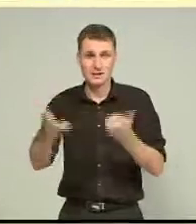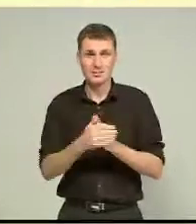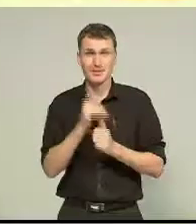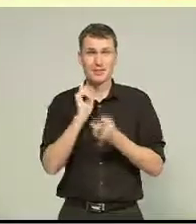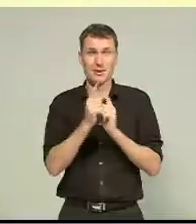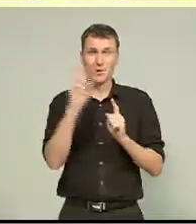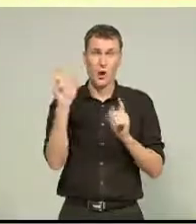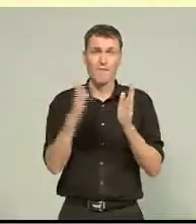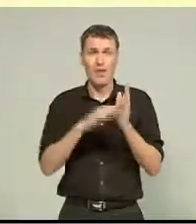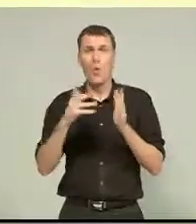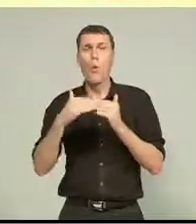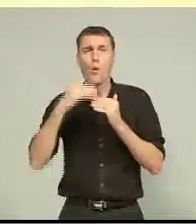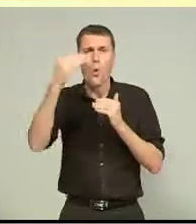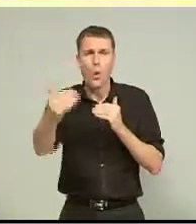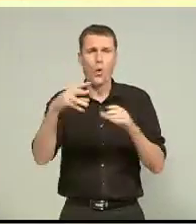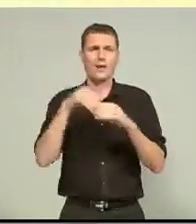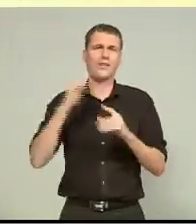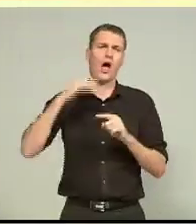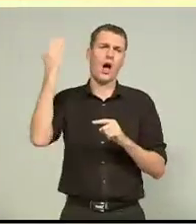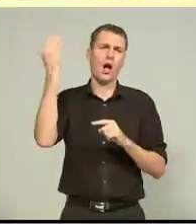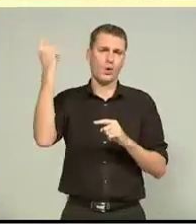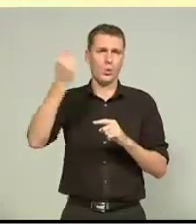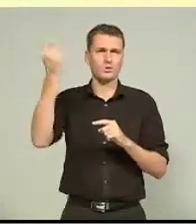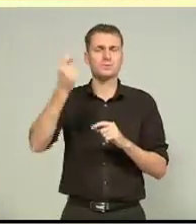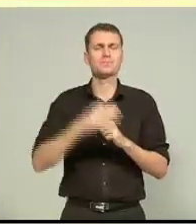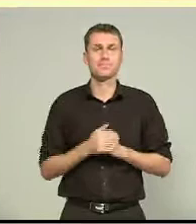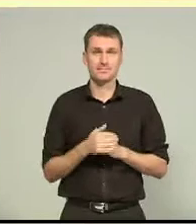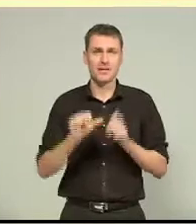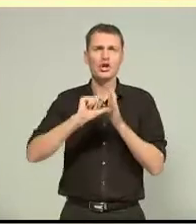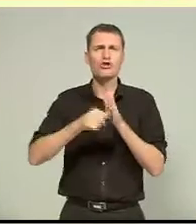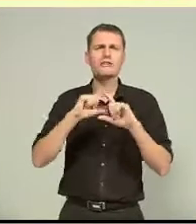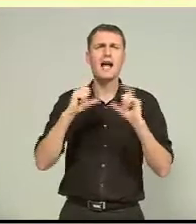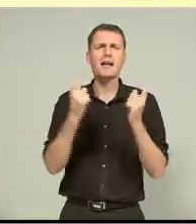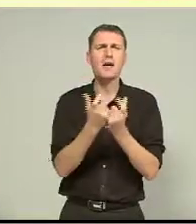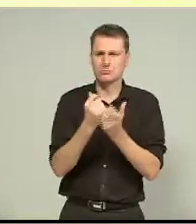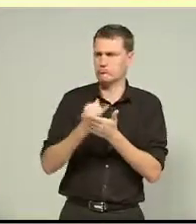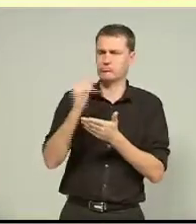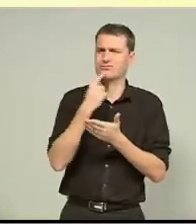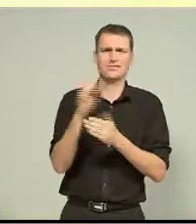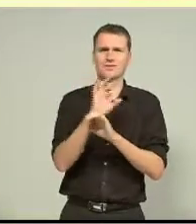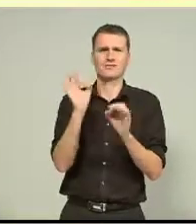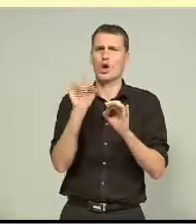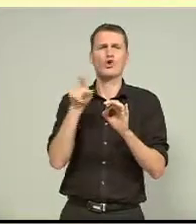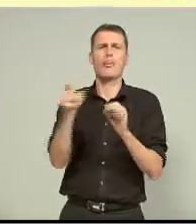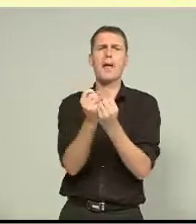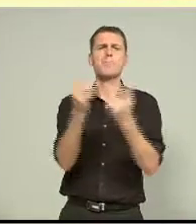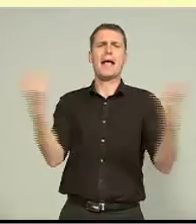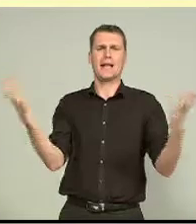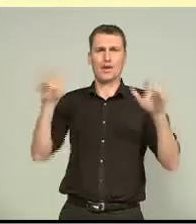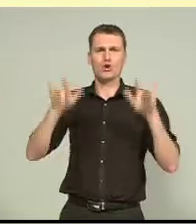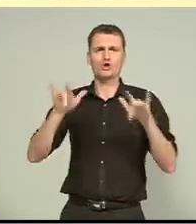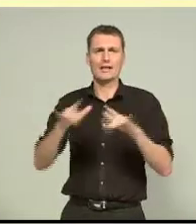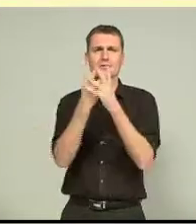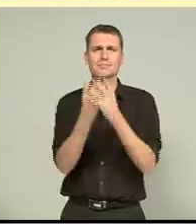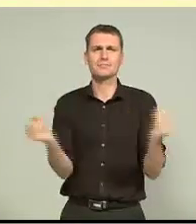12 months or more. The Insurance Council is disputing the number of insurance claims that haven't been settled. Labour says there are 10